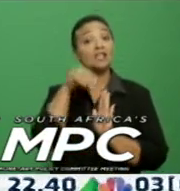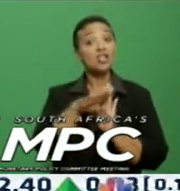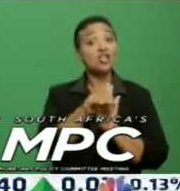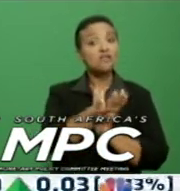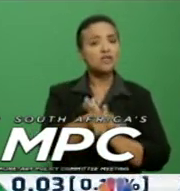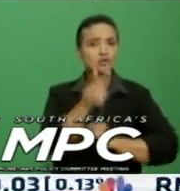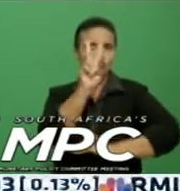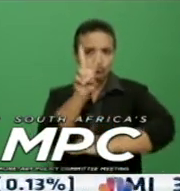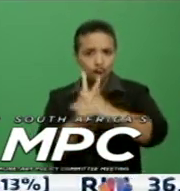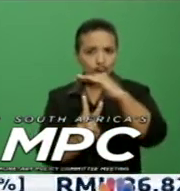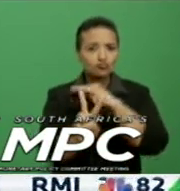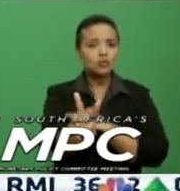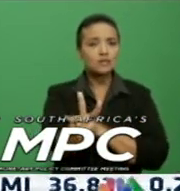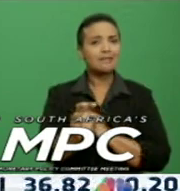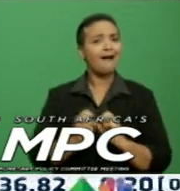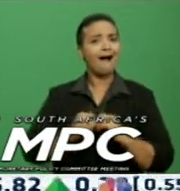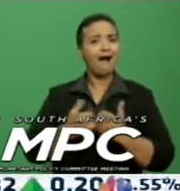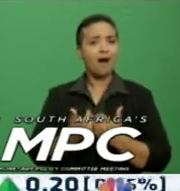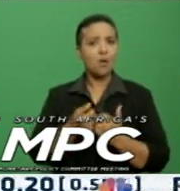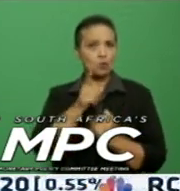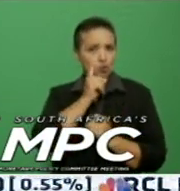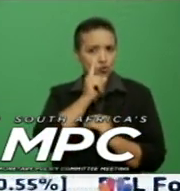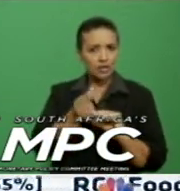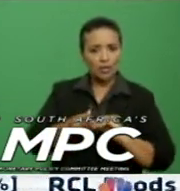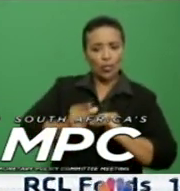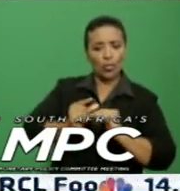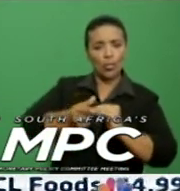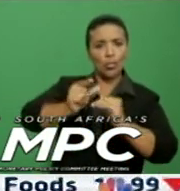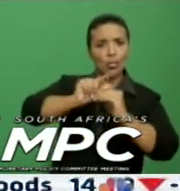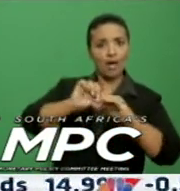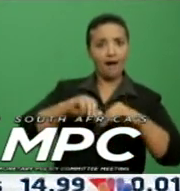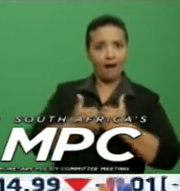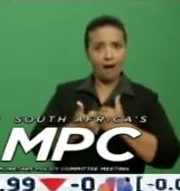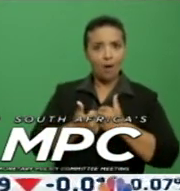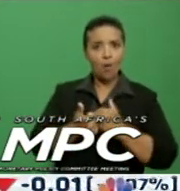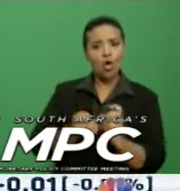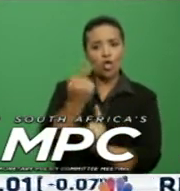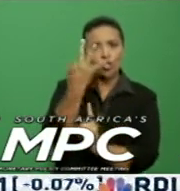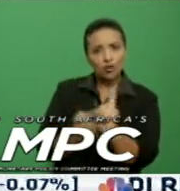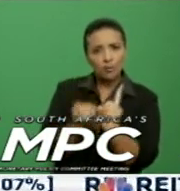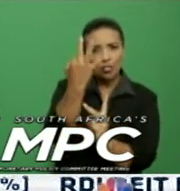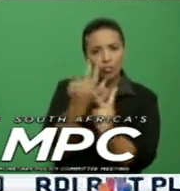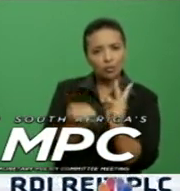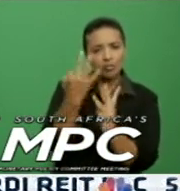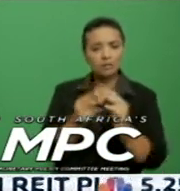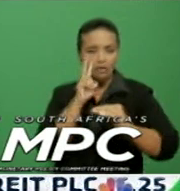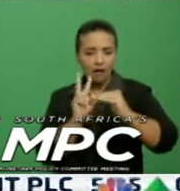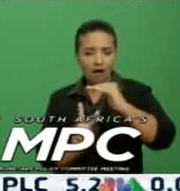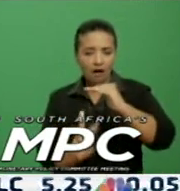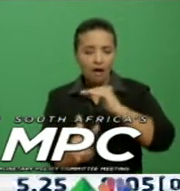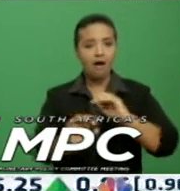These inflation projections are based on an interest rate path generated by the QPM.